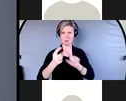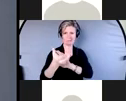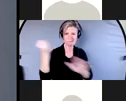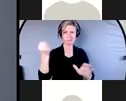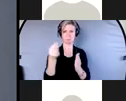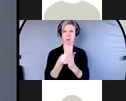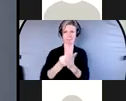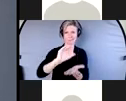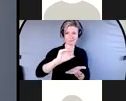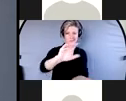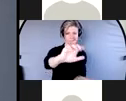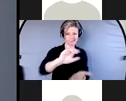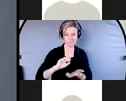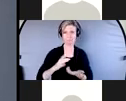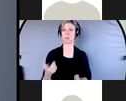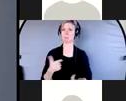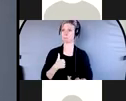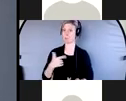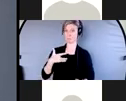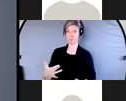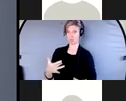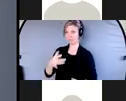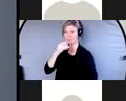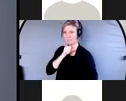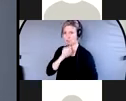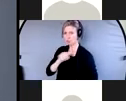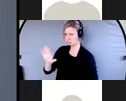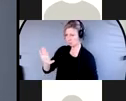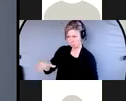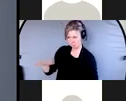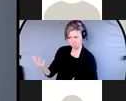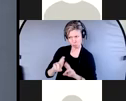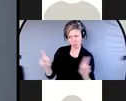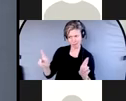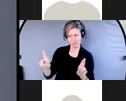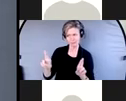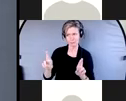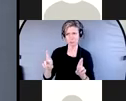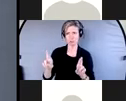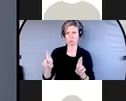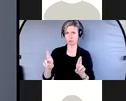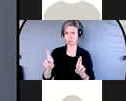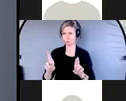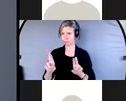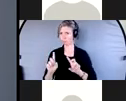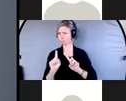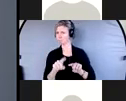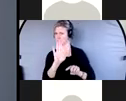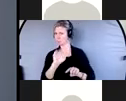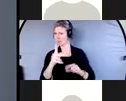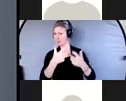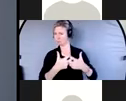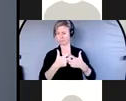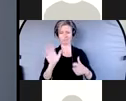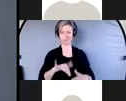when they're going to, you know, when we go to checkouts, the question that these ATMs always ask, or not ATMs,